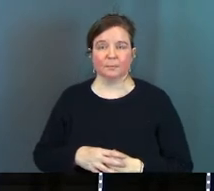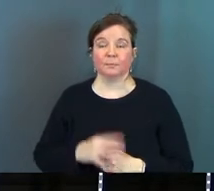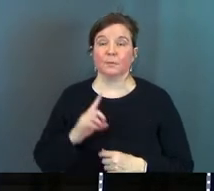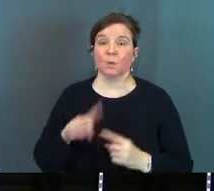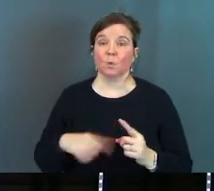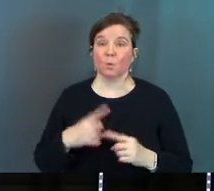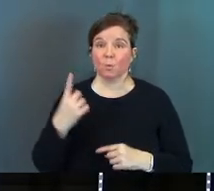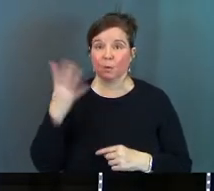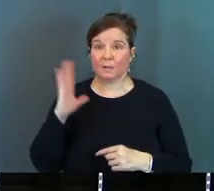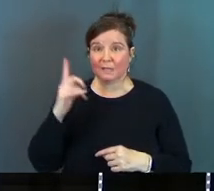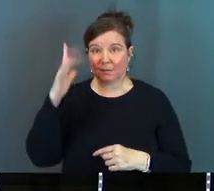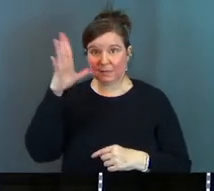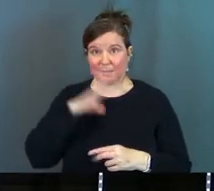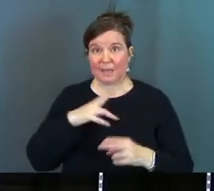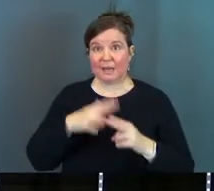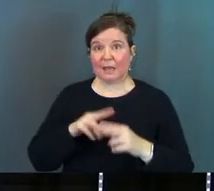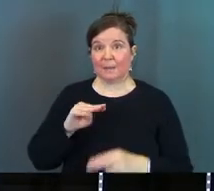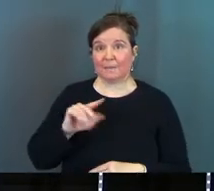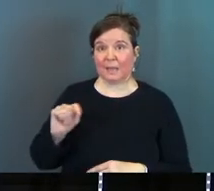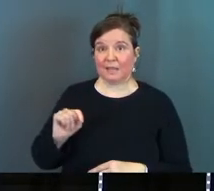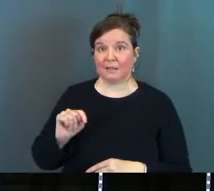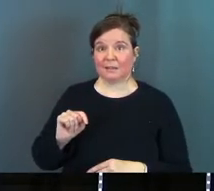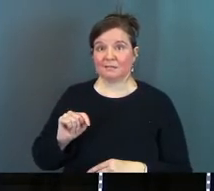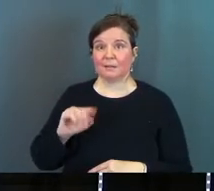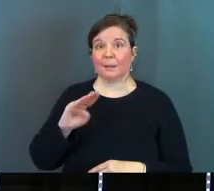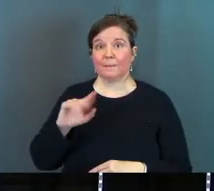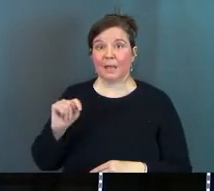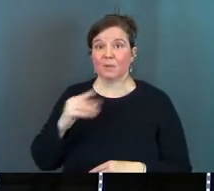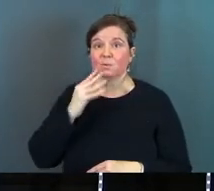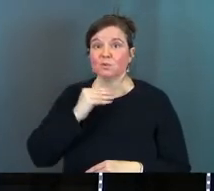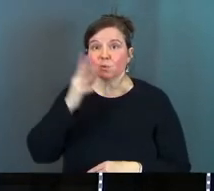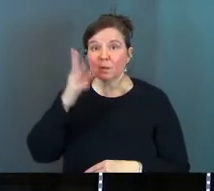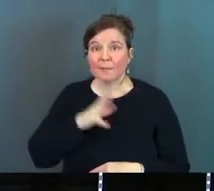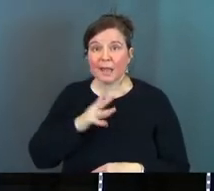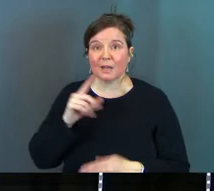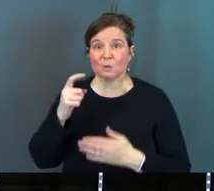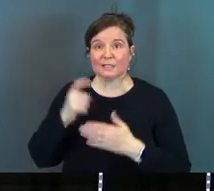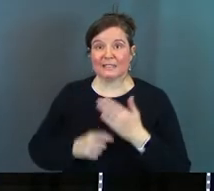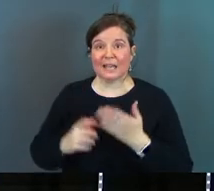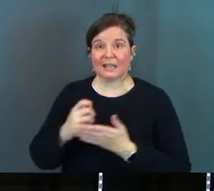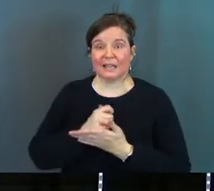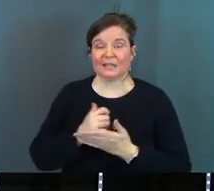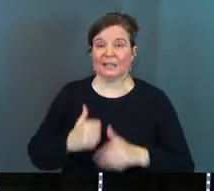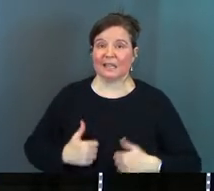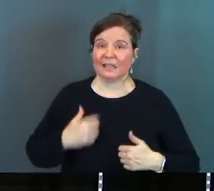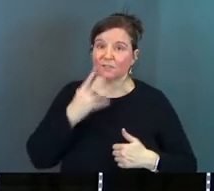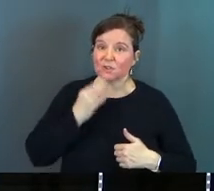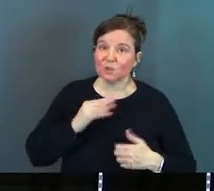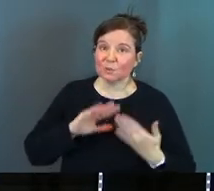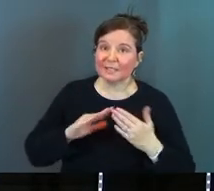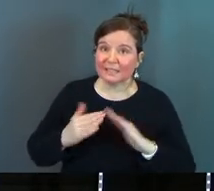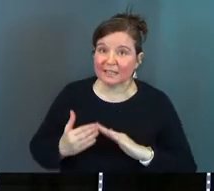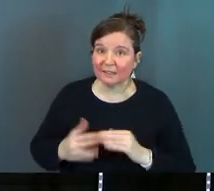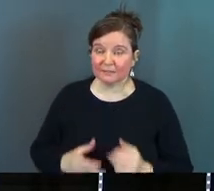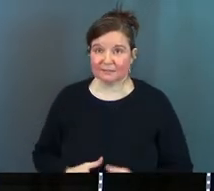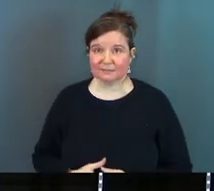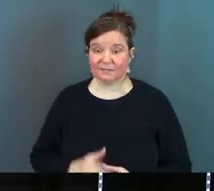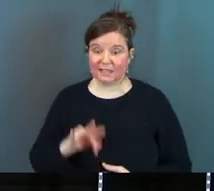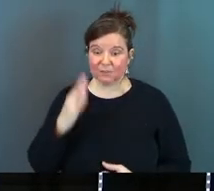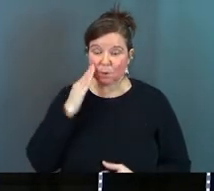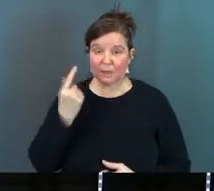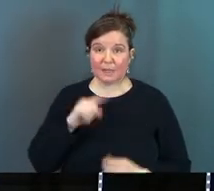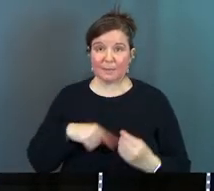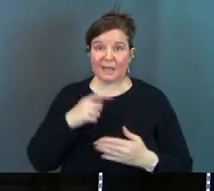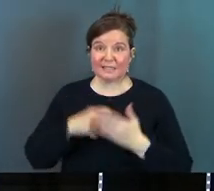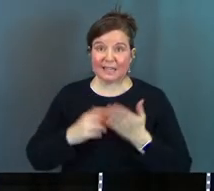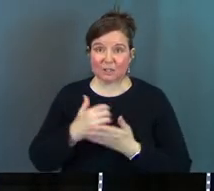once there was a man named Matthew Matthew was a Jewish man he was a tax collector he lived in a Jewish city and if you know